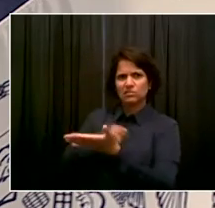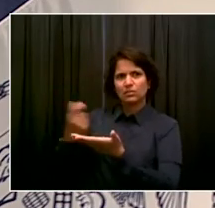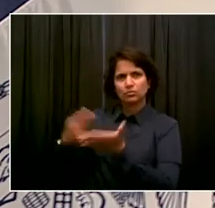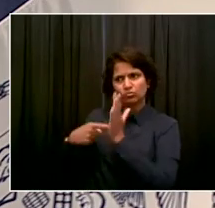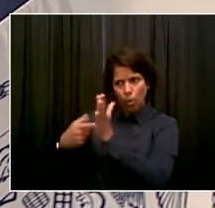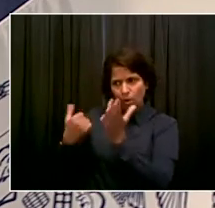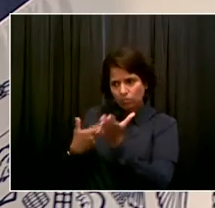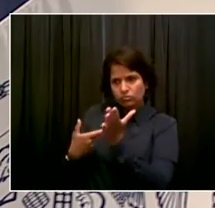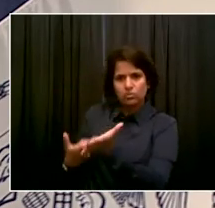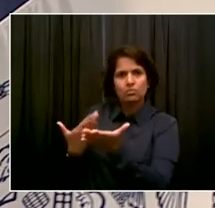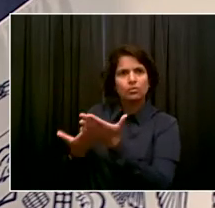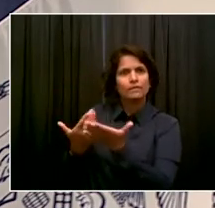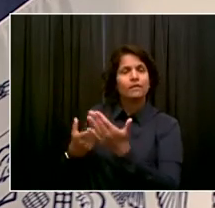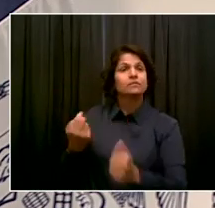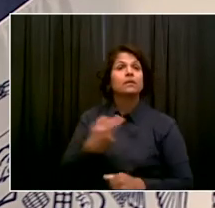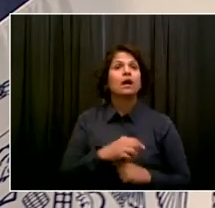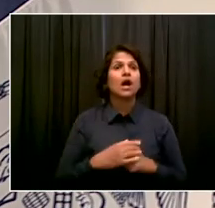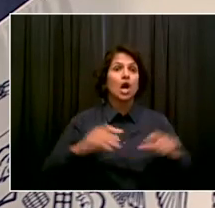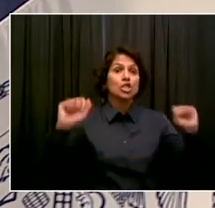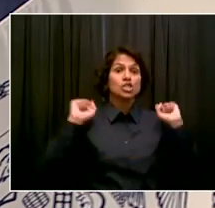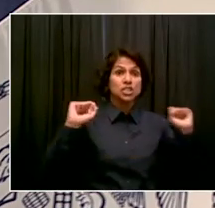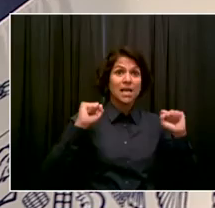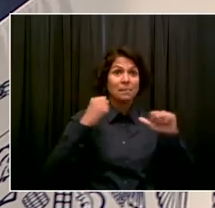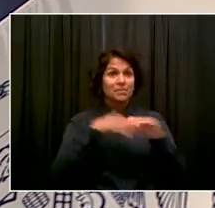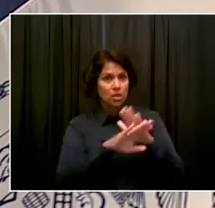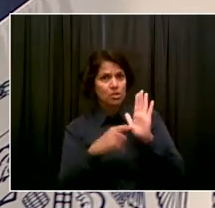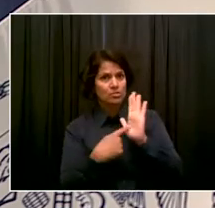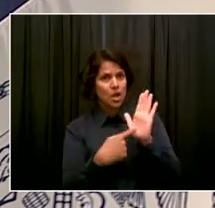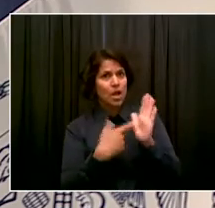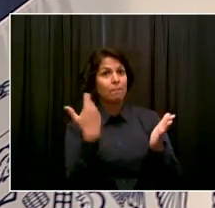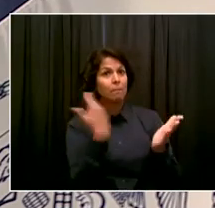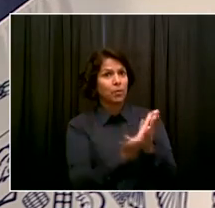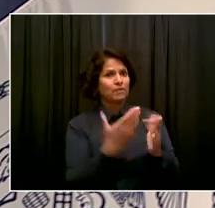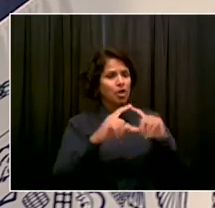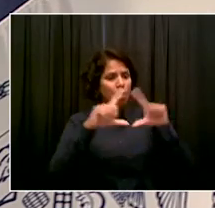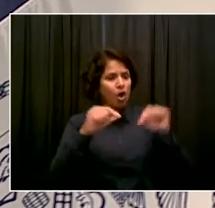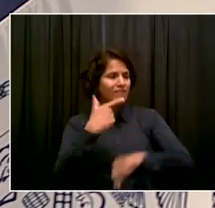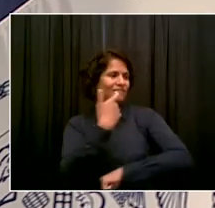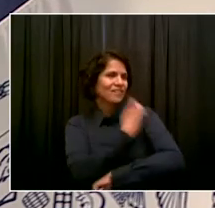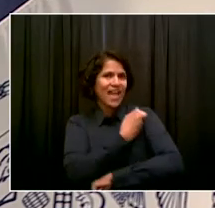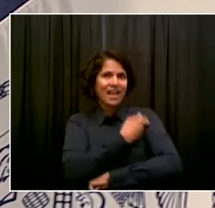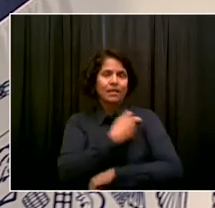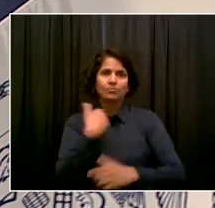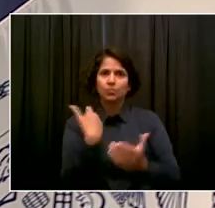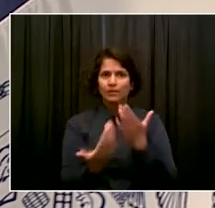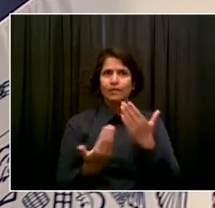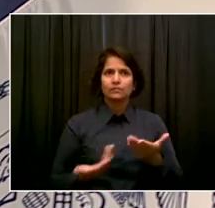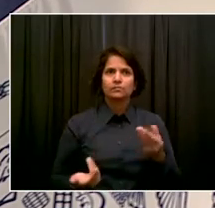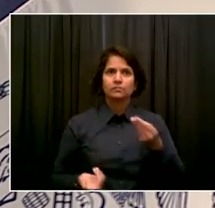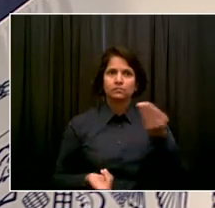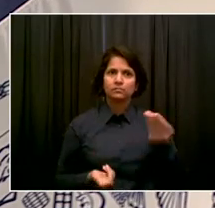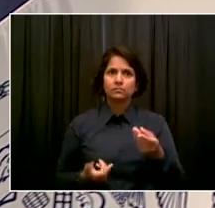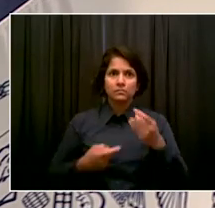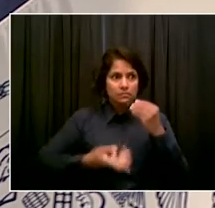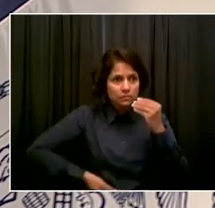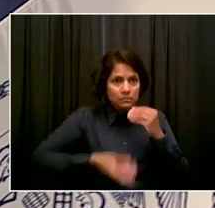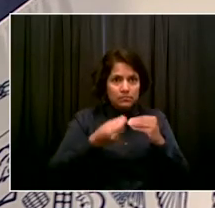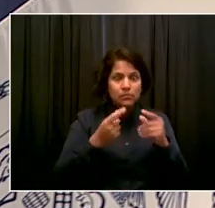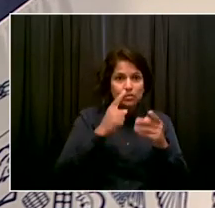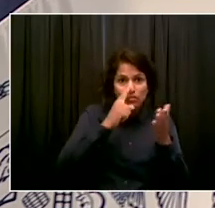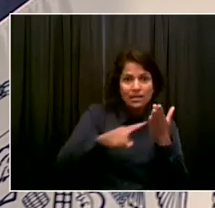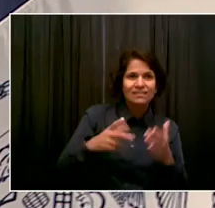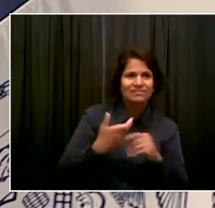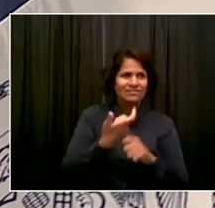takes a ticket, whatever it might be. So adding a simple check to make sure that someone has valid